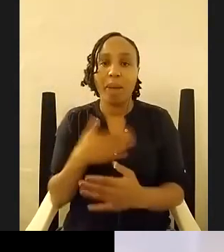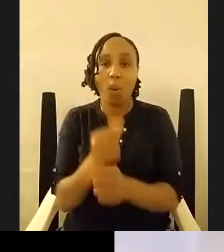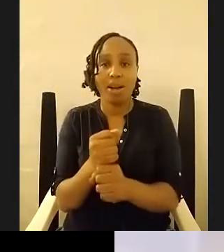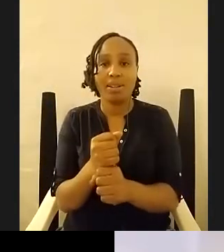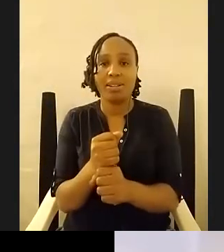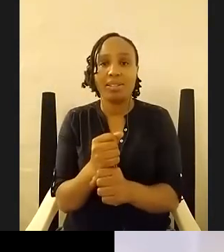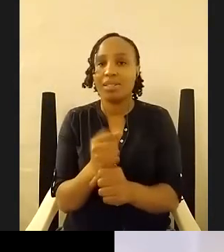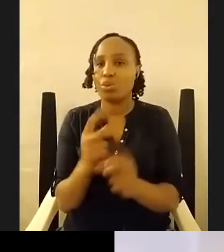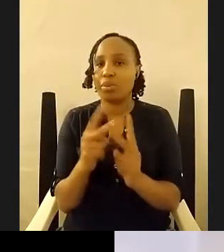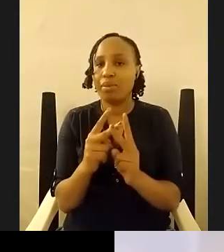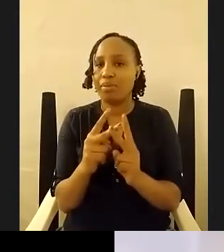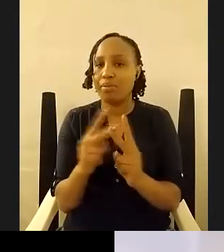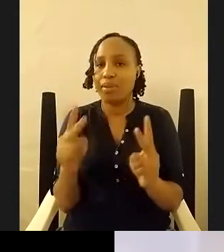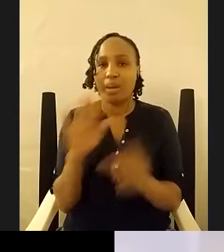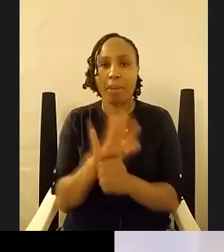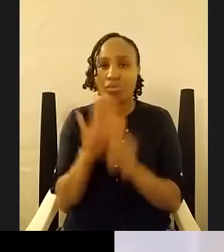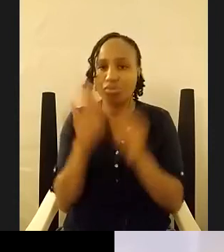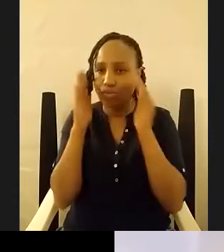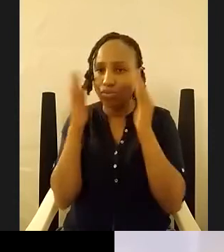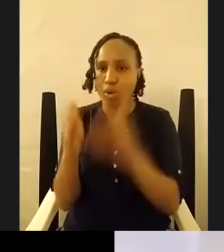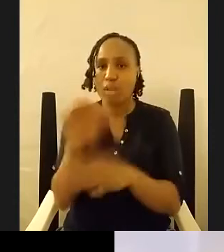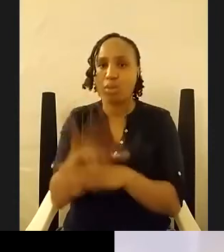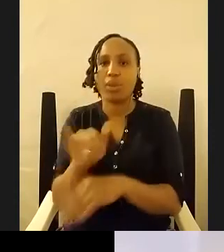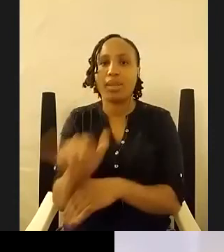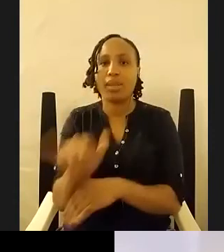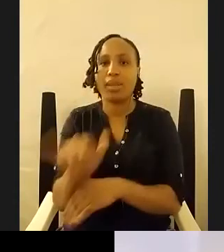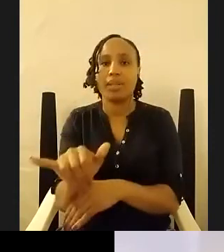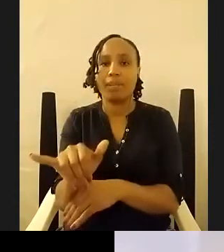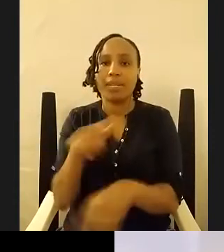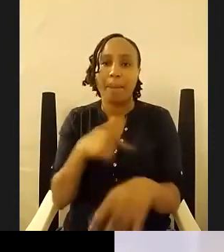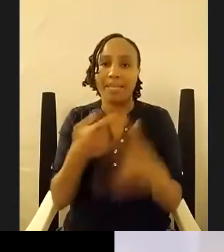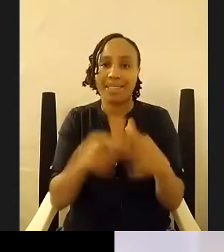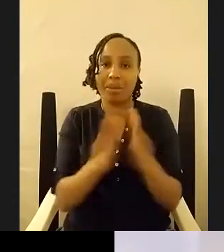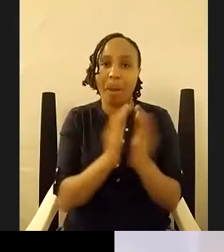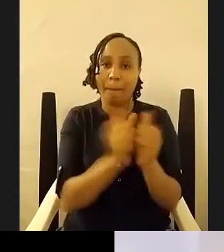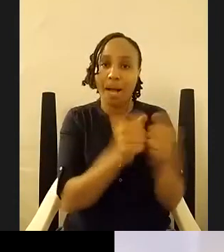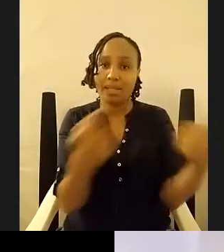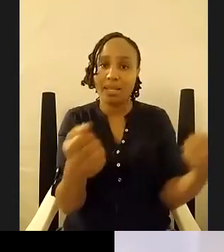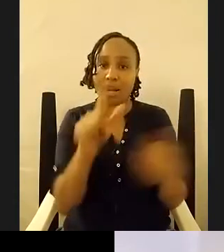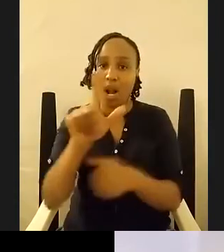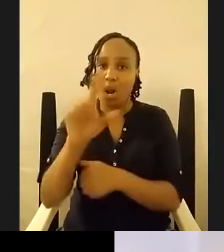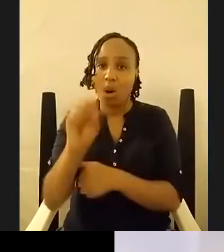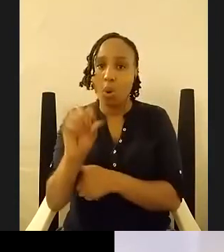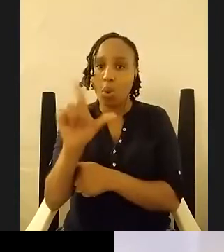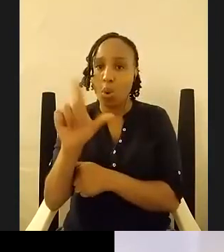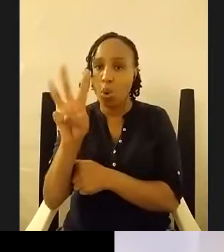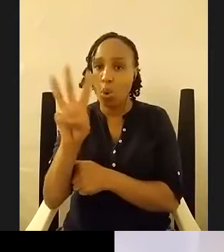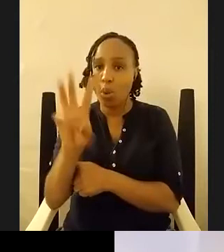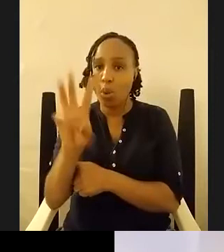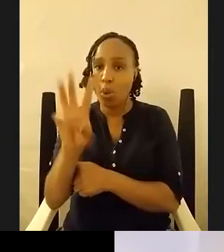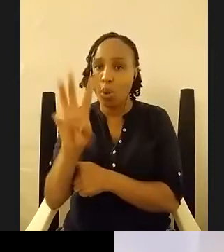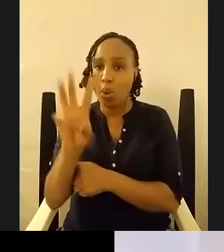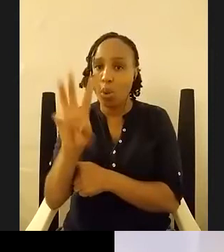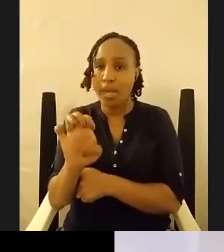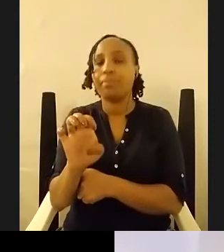i mean even when i was starting my magazine you know lolway it was the question of how do i pay homage to this place where i